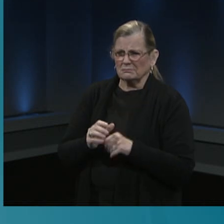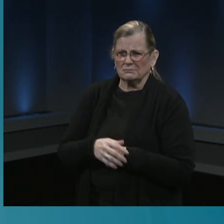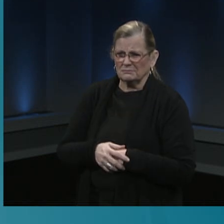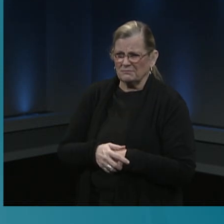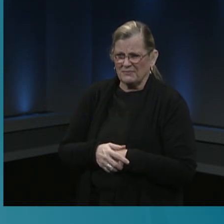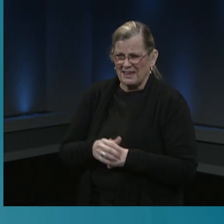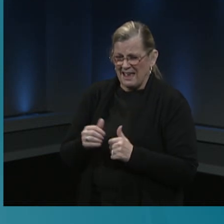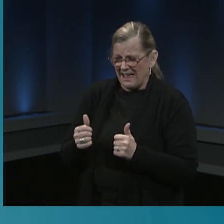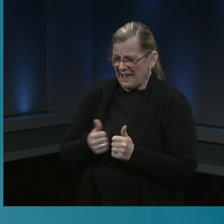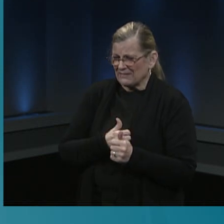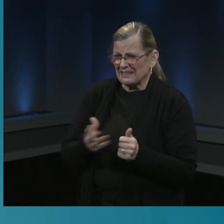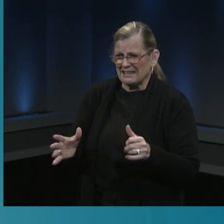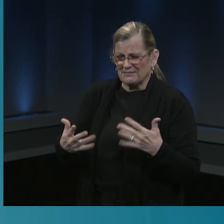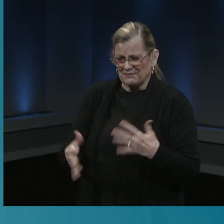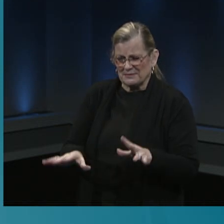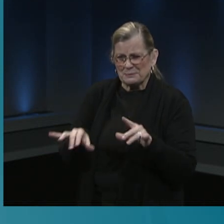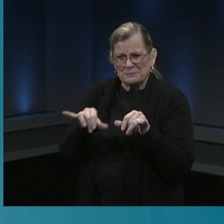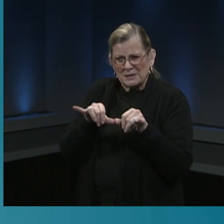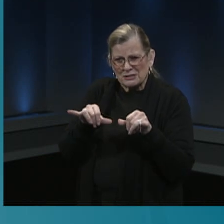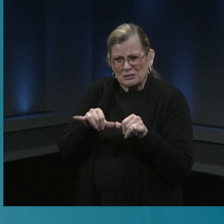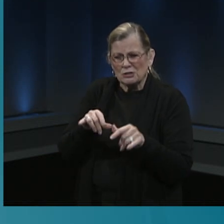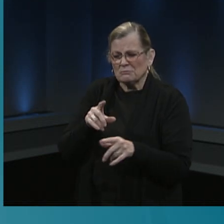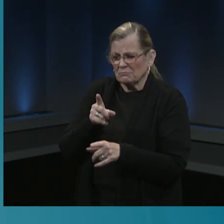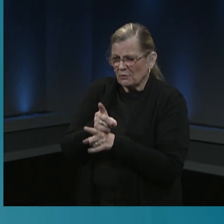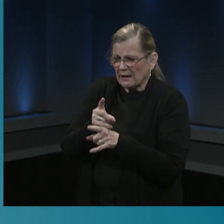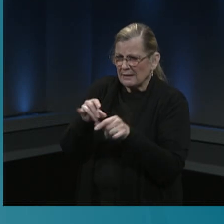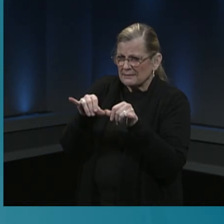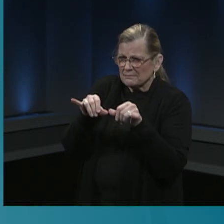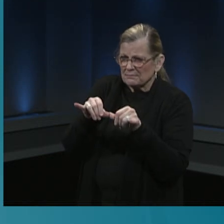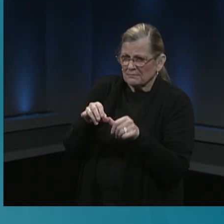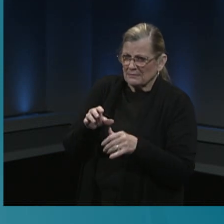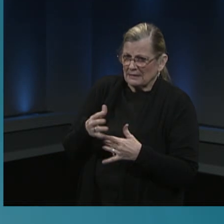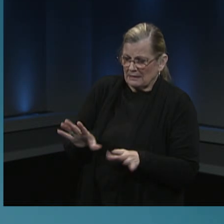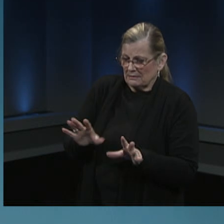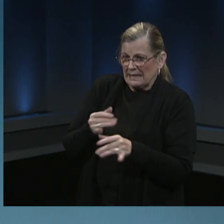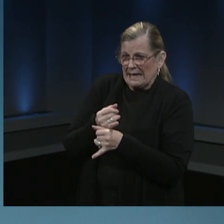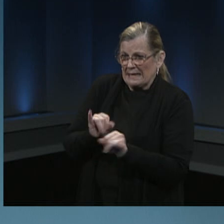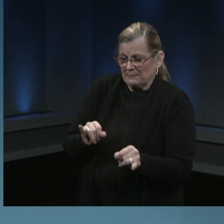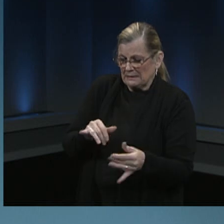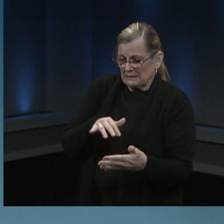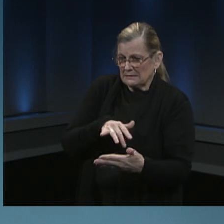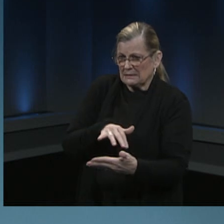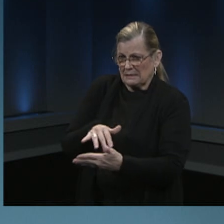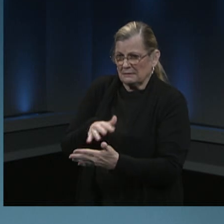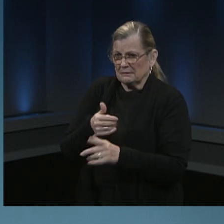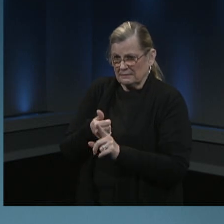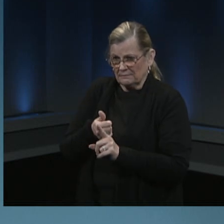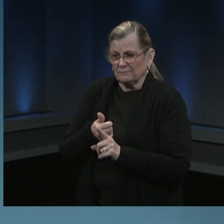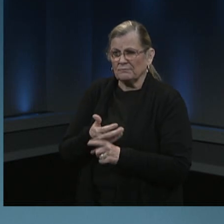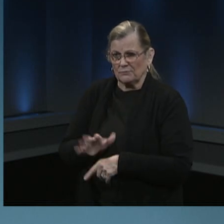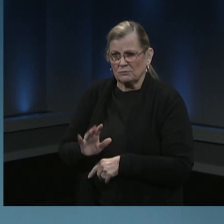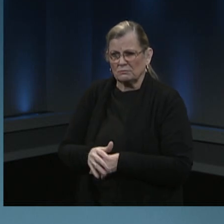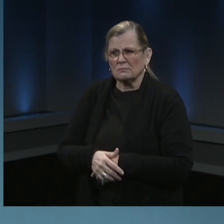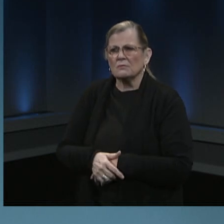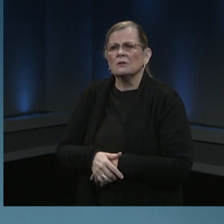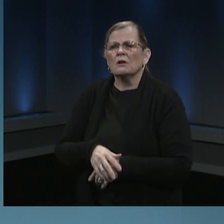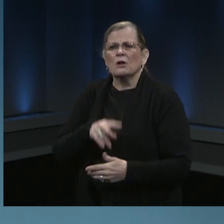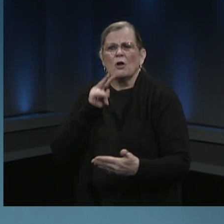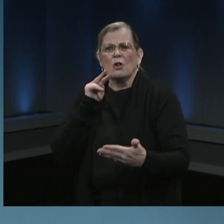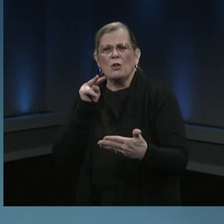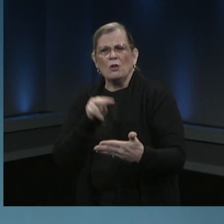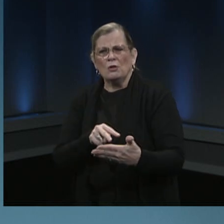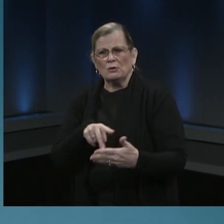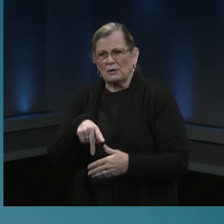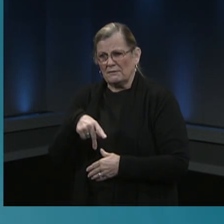as well as the independent scientific review. So let's look a little bit at the Pfizer and the Moderna